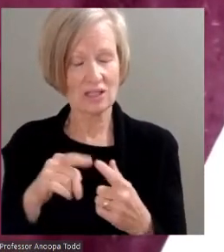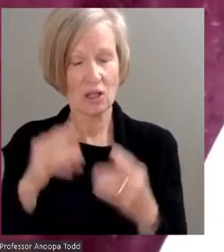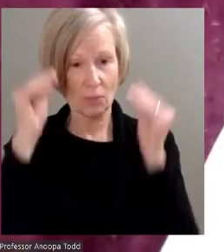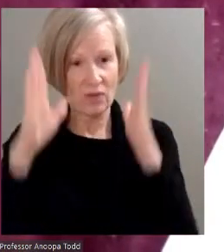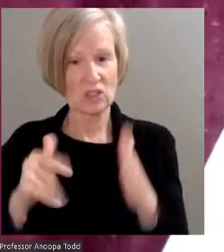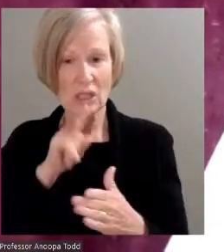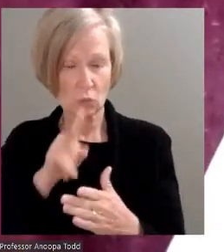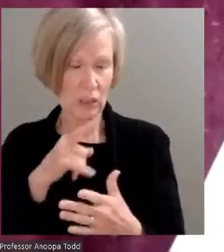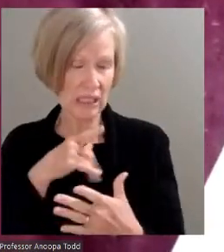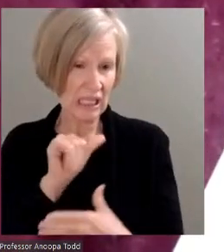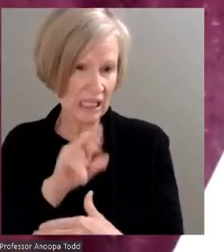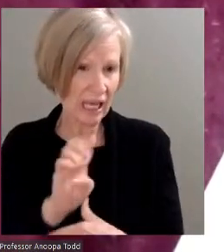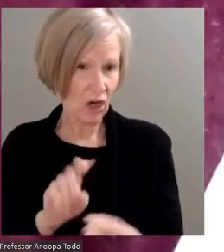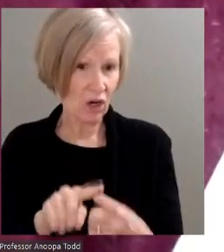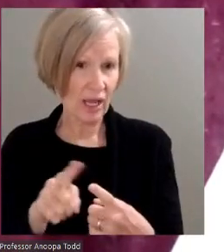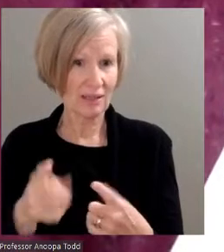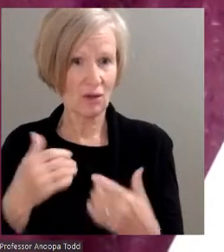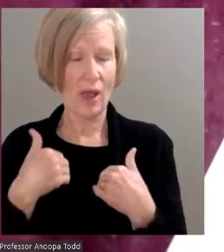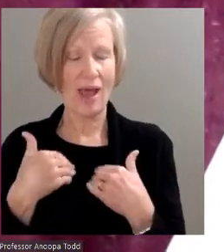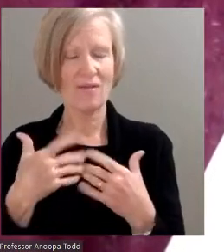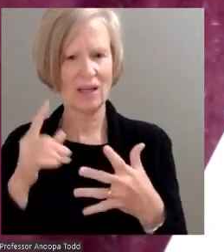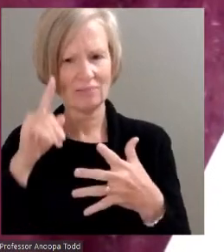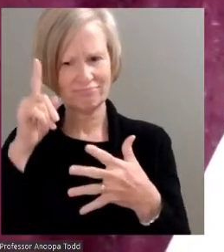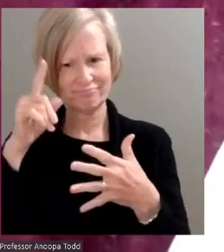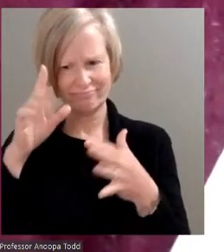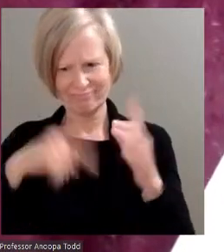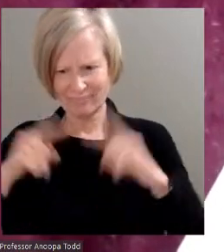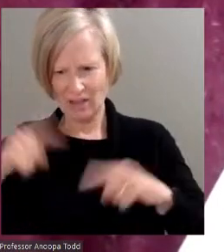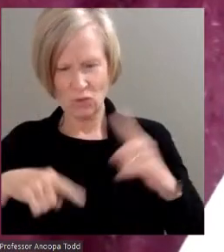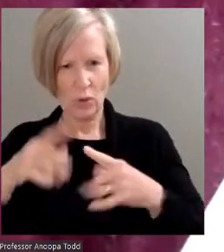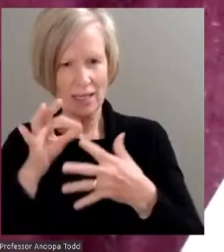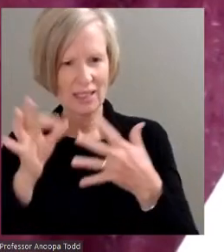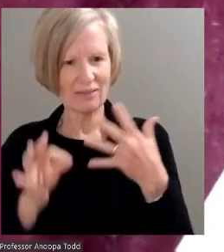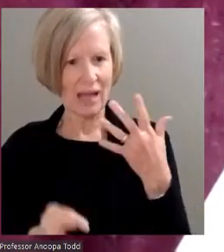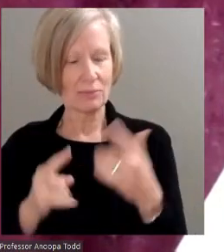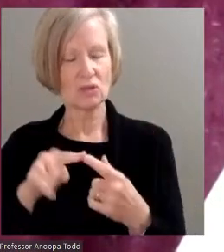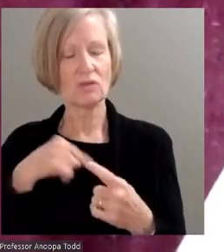abundance of choices in classes, as I received when I attended.